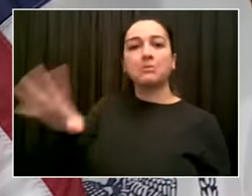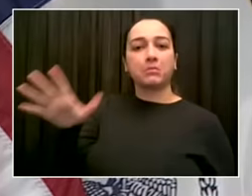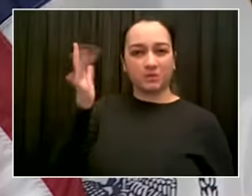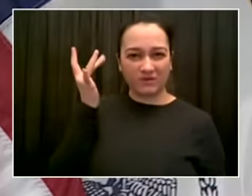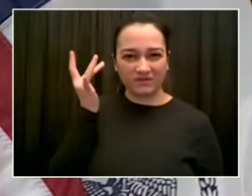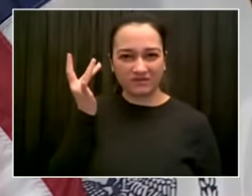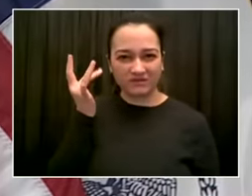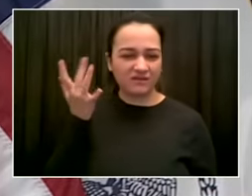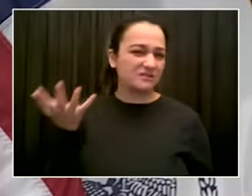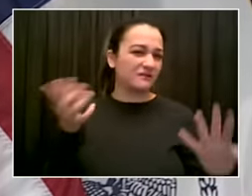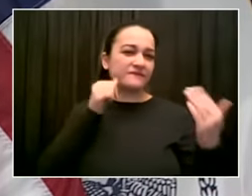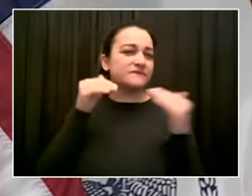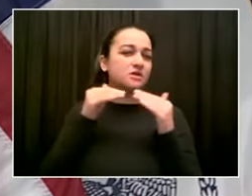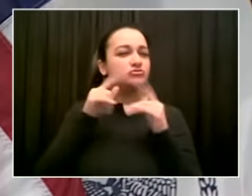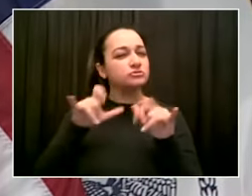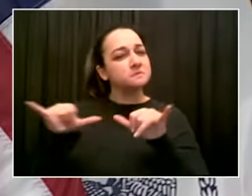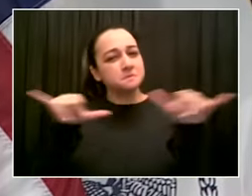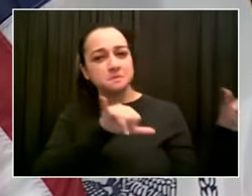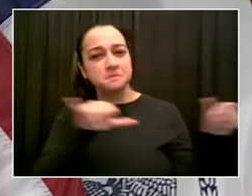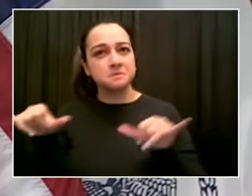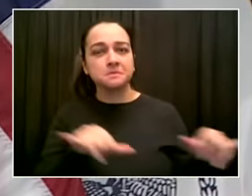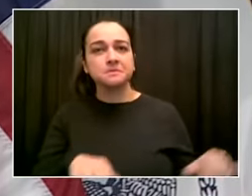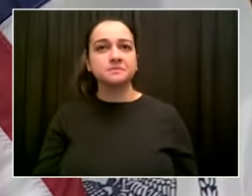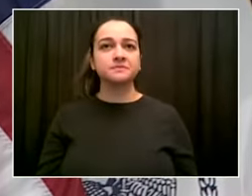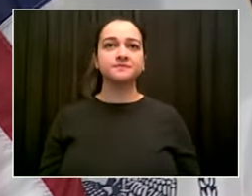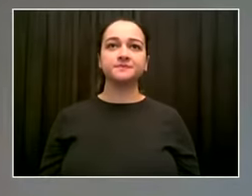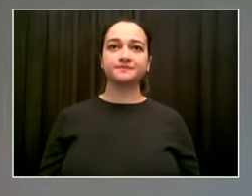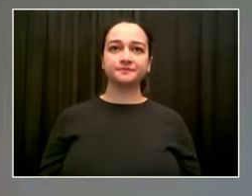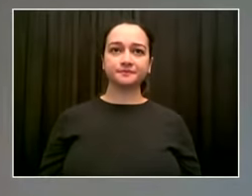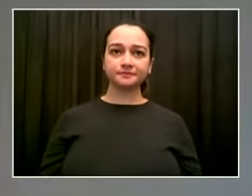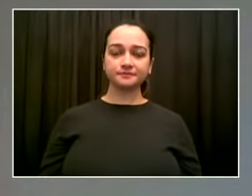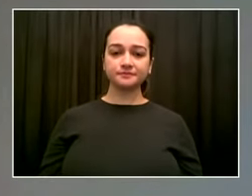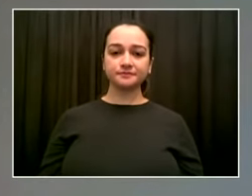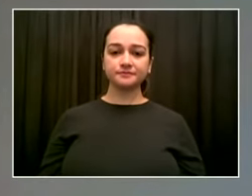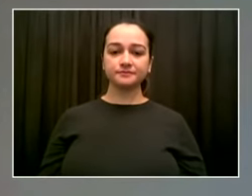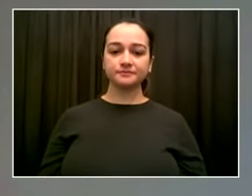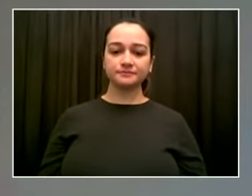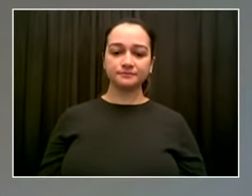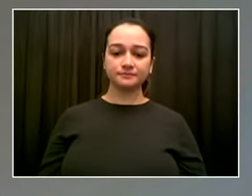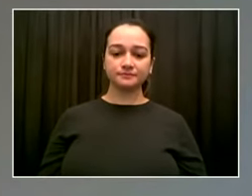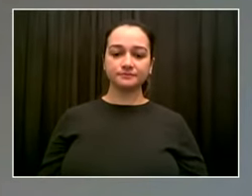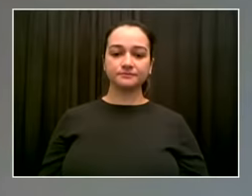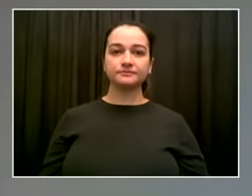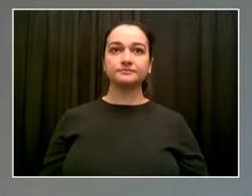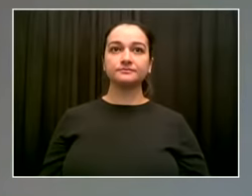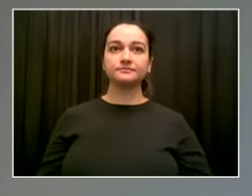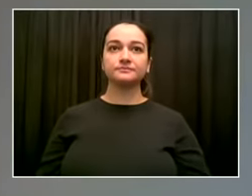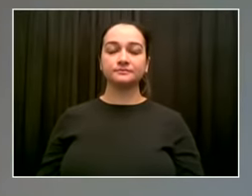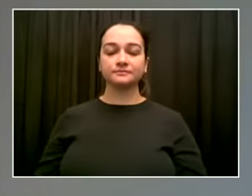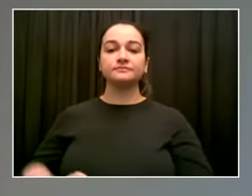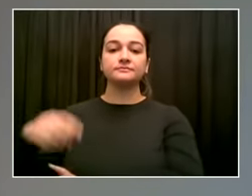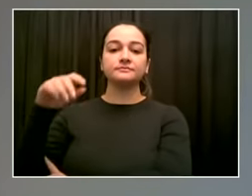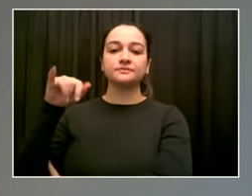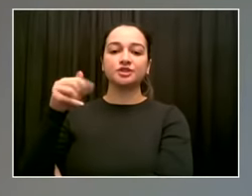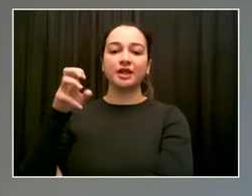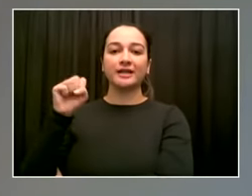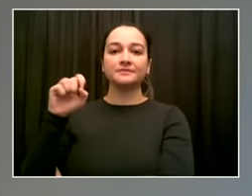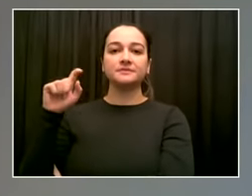ahead, Phil. Thank you. I would just reinforce what the mayor just said, and that is